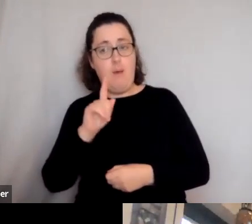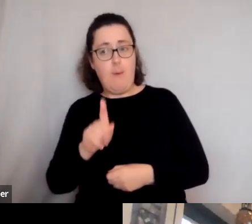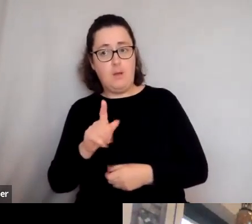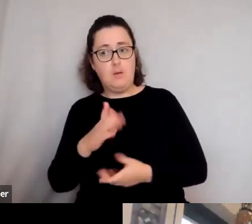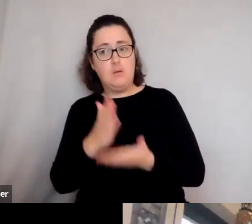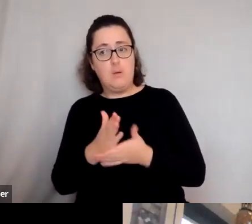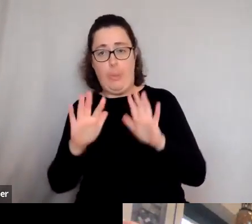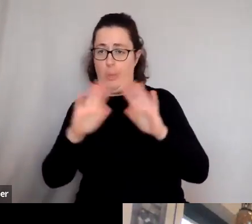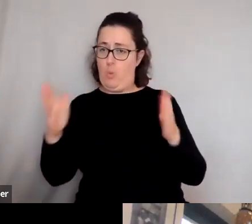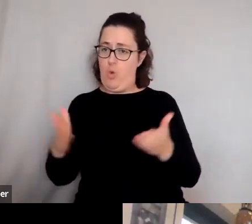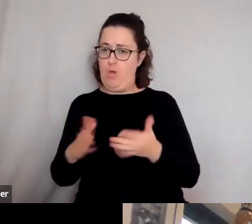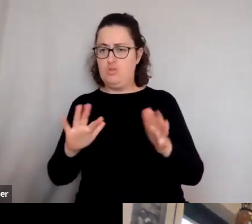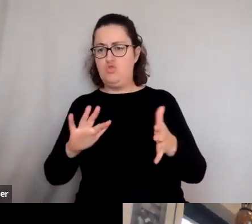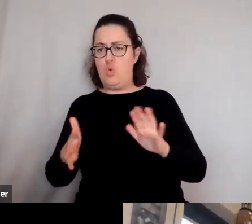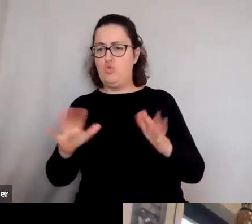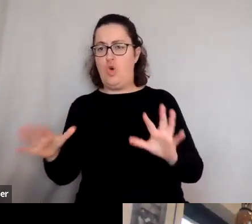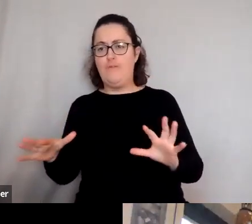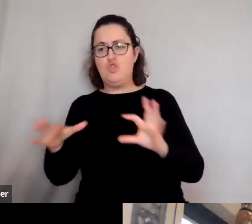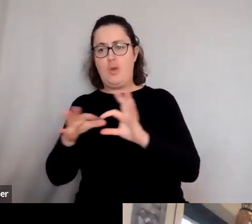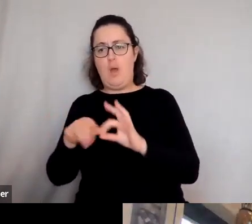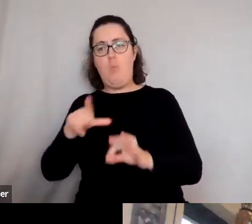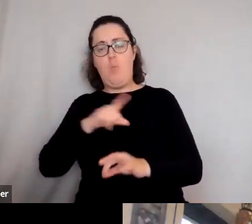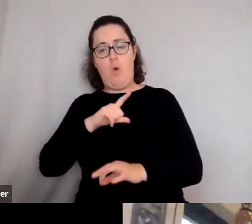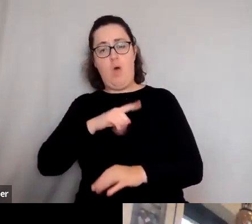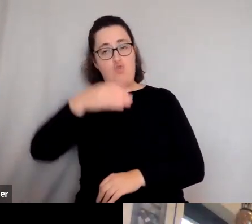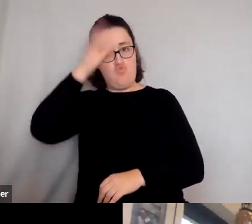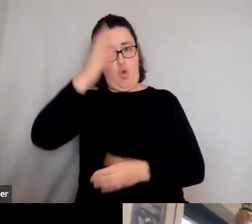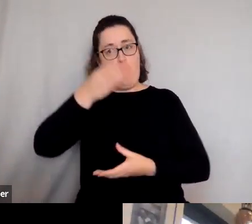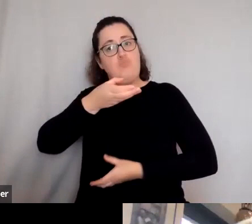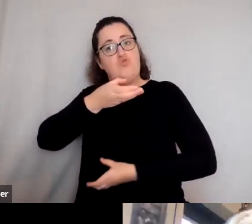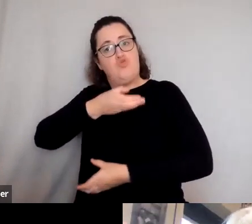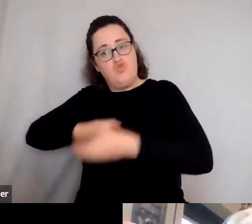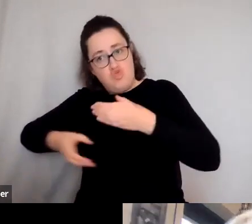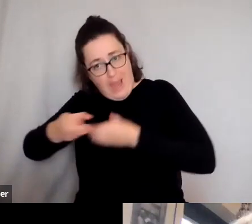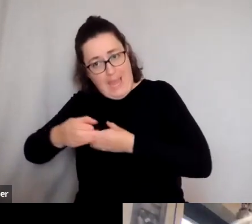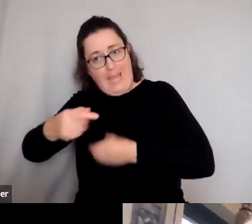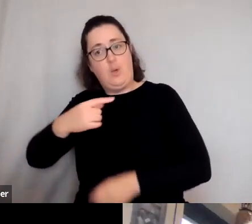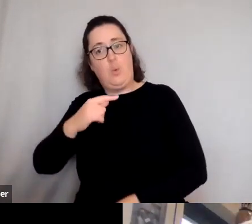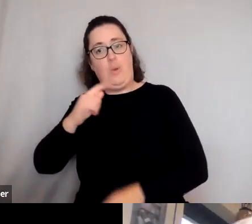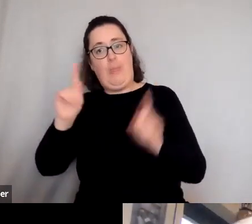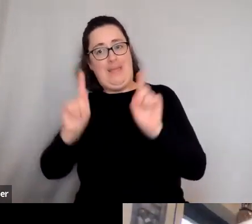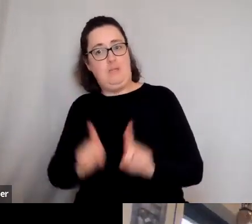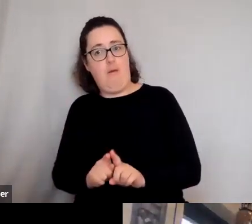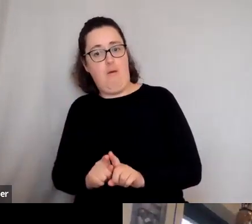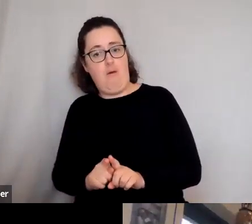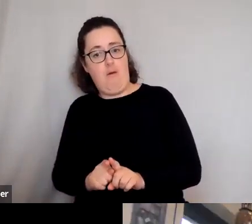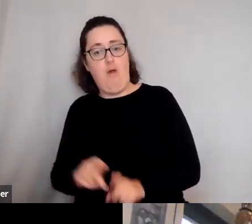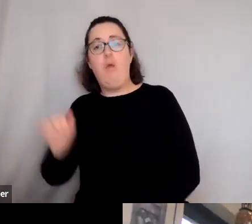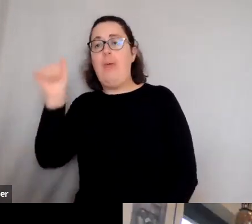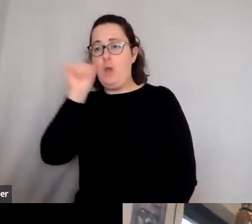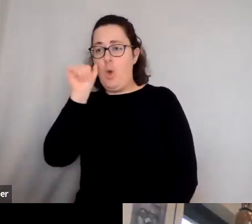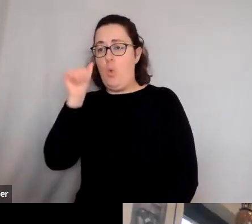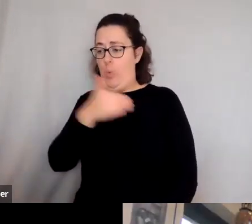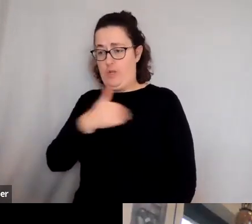joined up world, you know, the Romans traded with India. They, you know, they knew the Chinese and